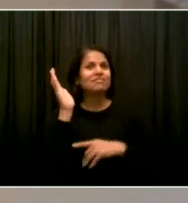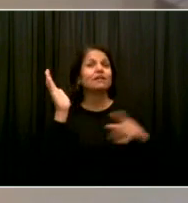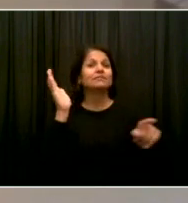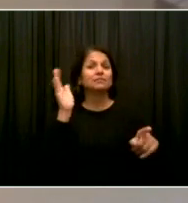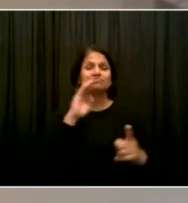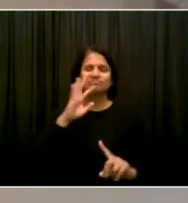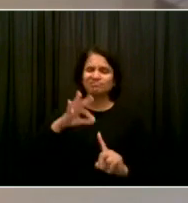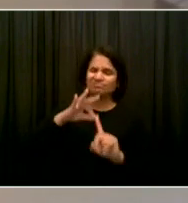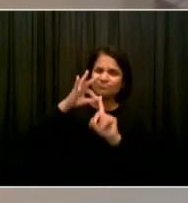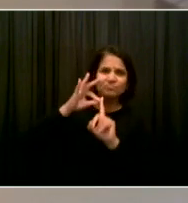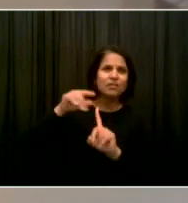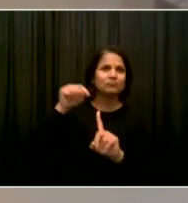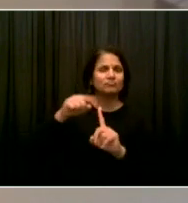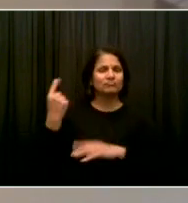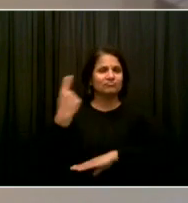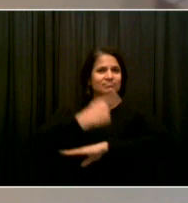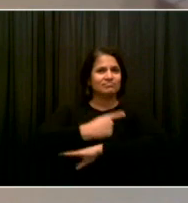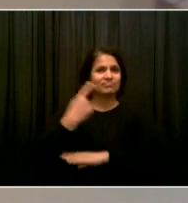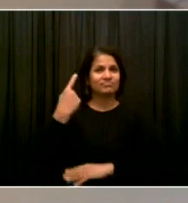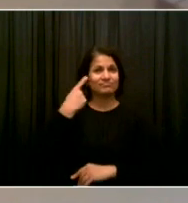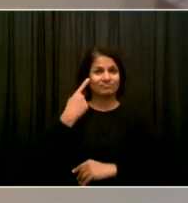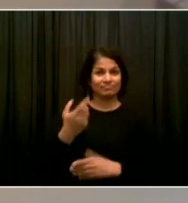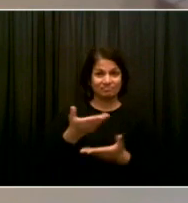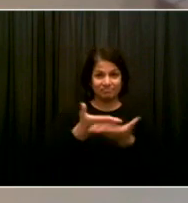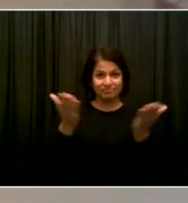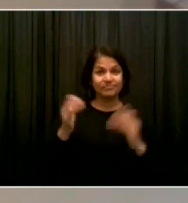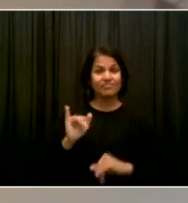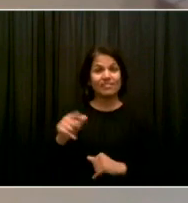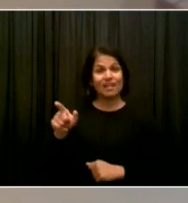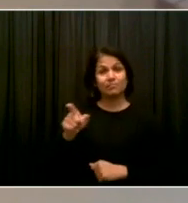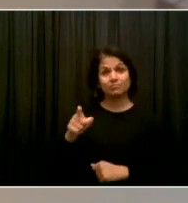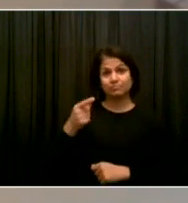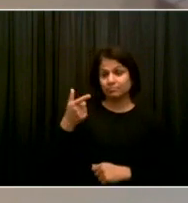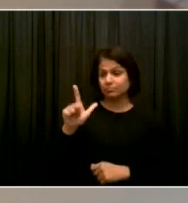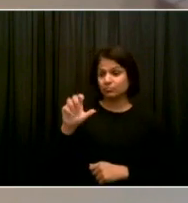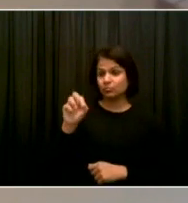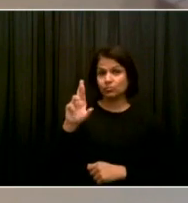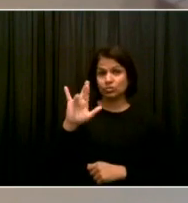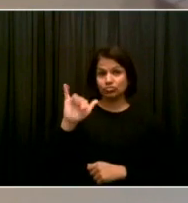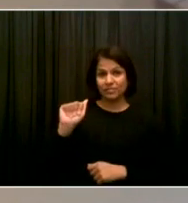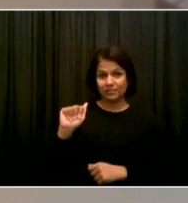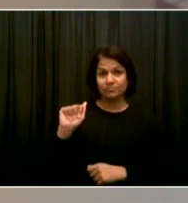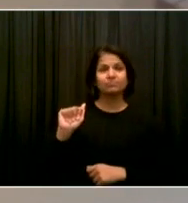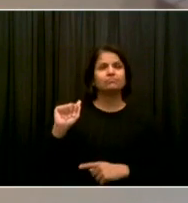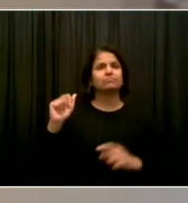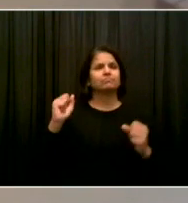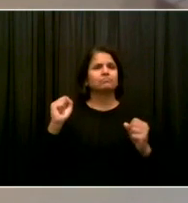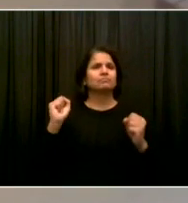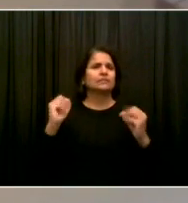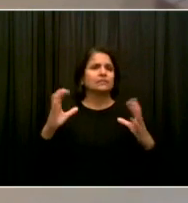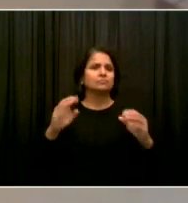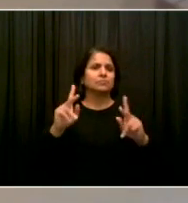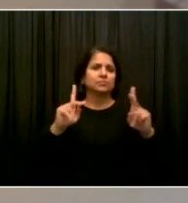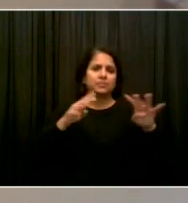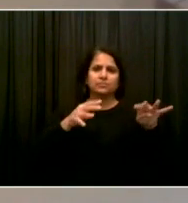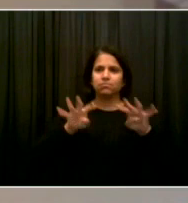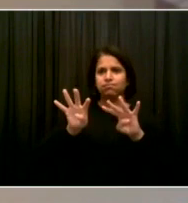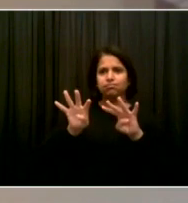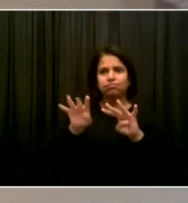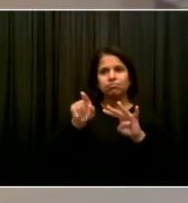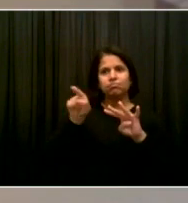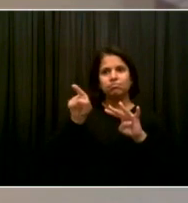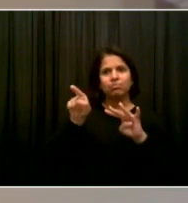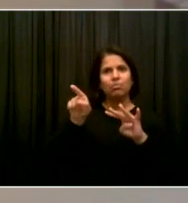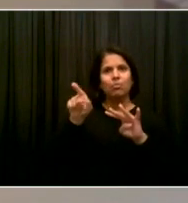over our city. Gloria is greatly admired and has influenced and transformed many lives over the years.